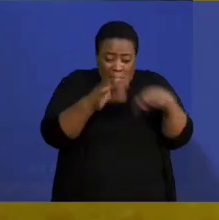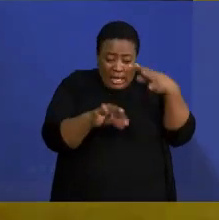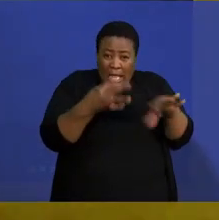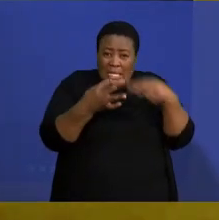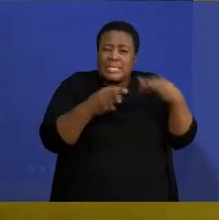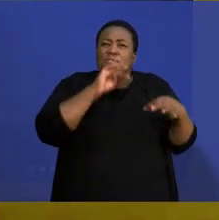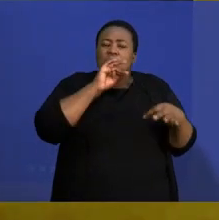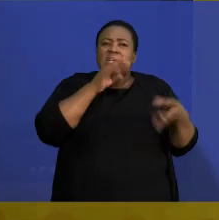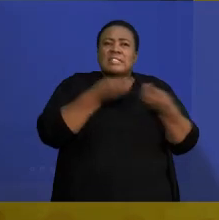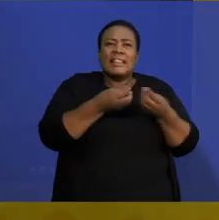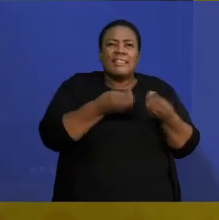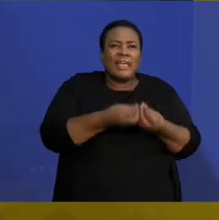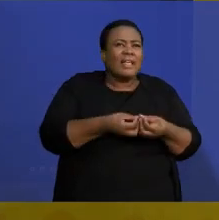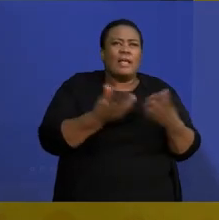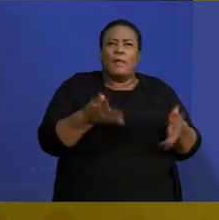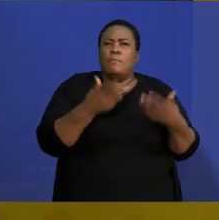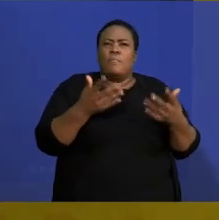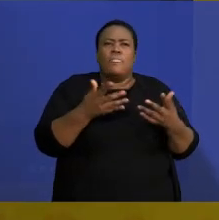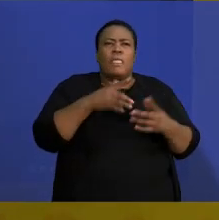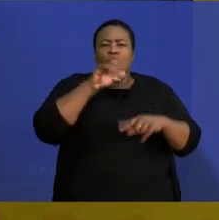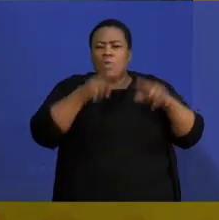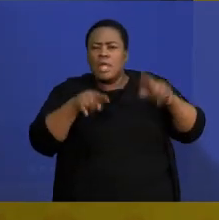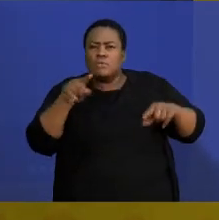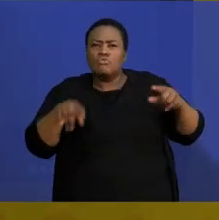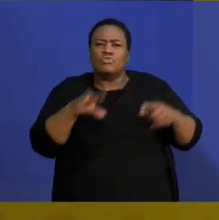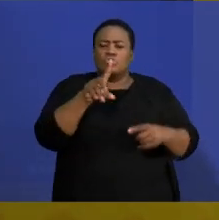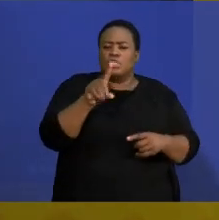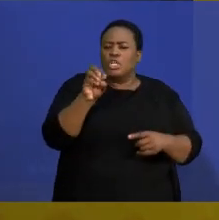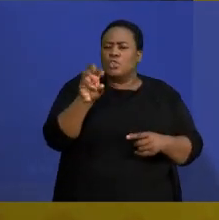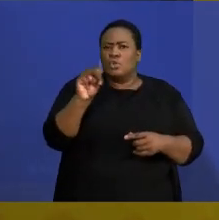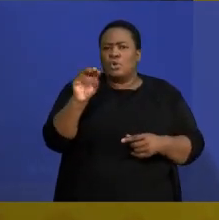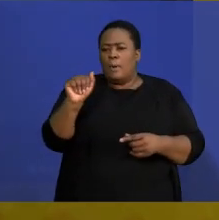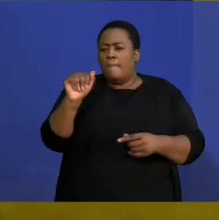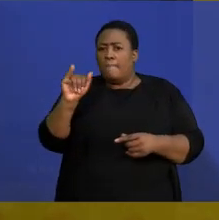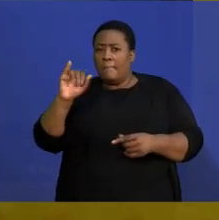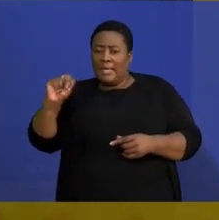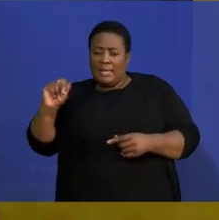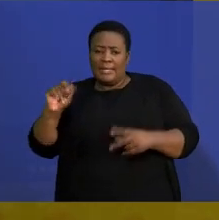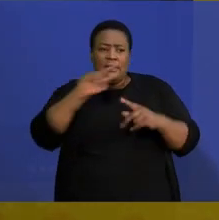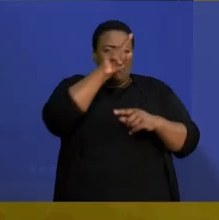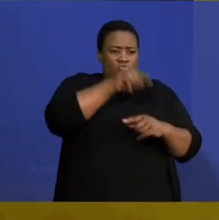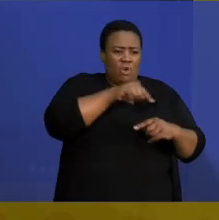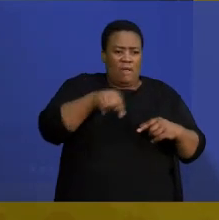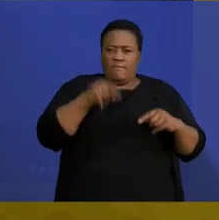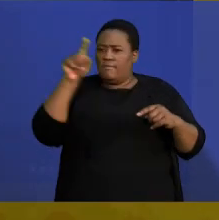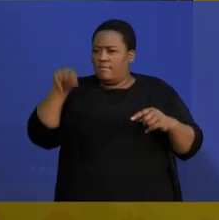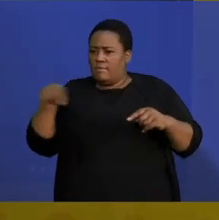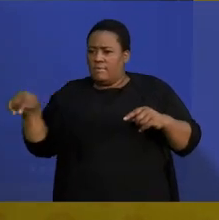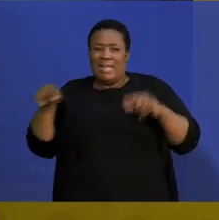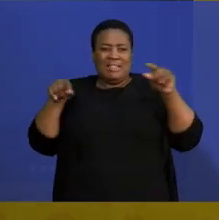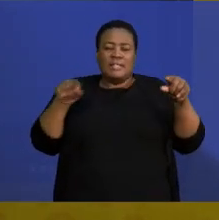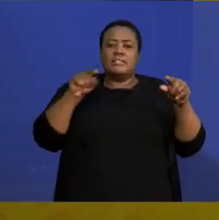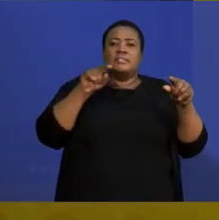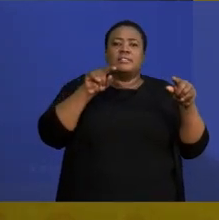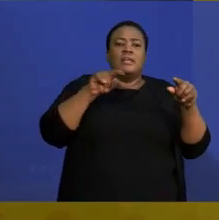about things like domain, range. You need to be talking about where the other graph is greater than the other graph. And then also